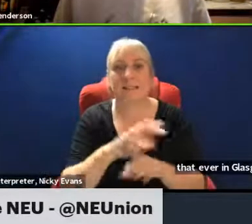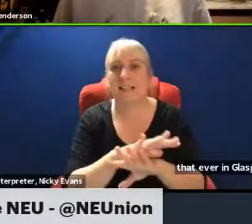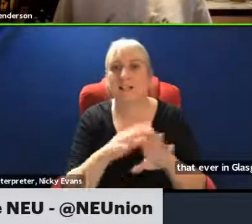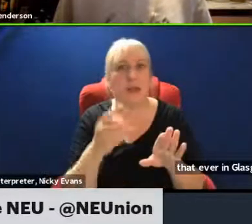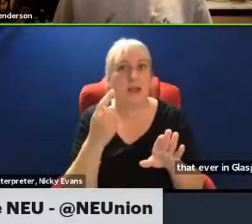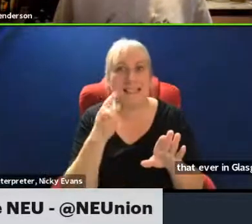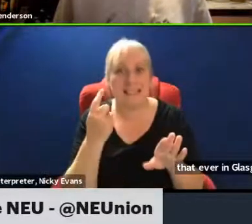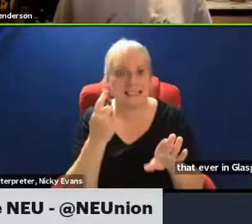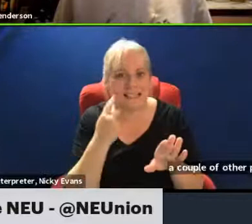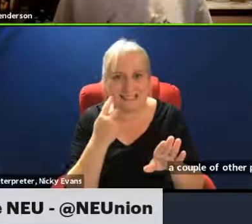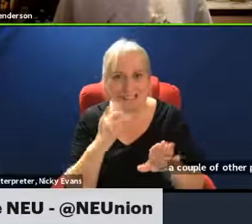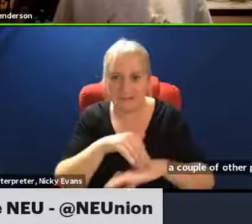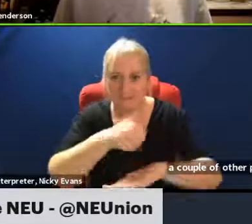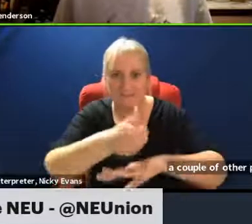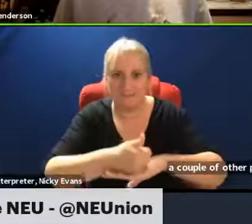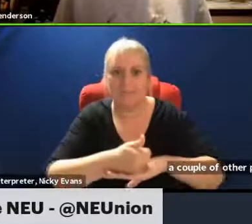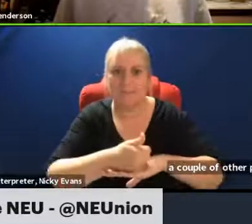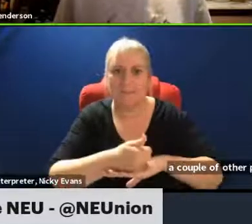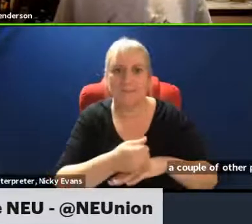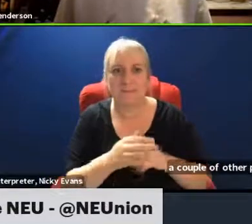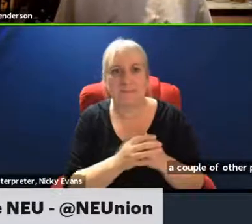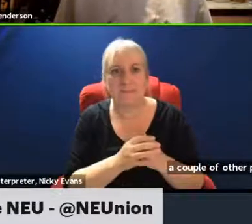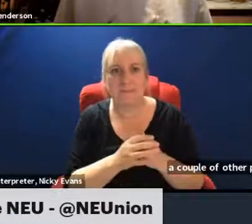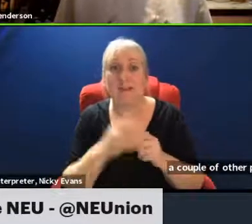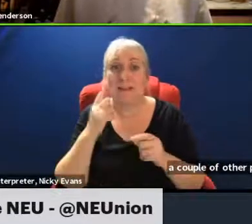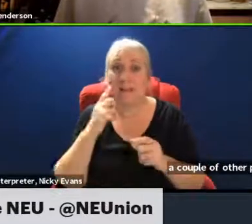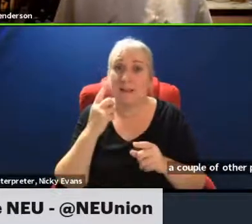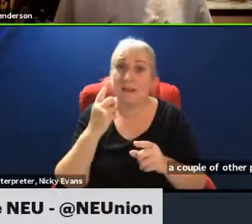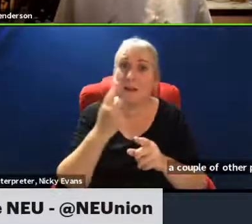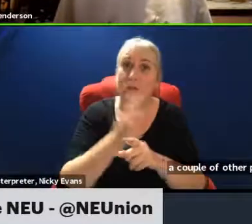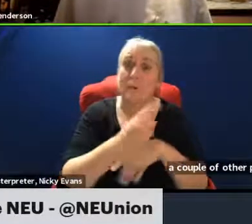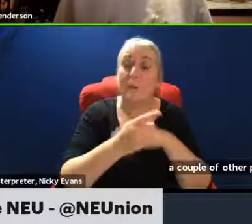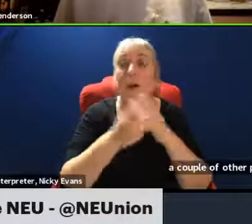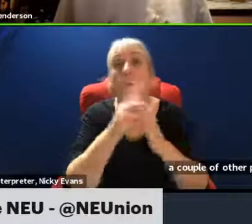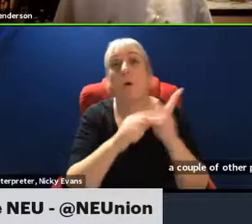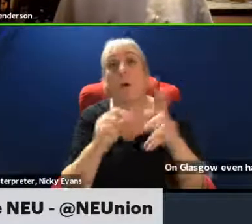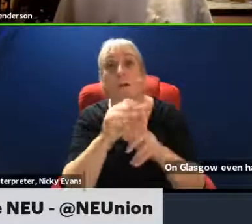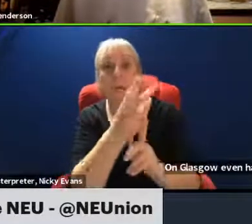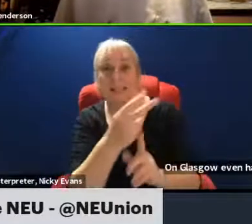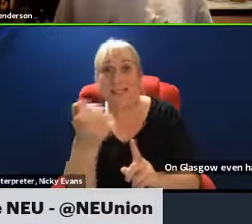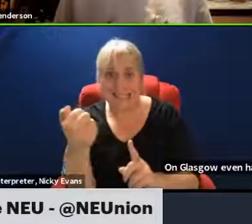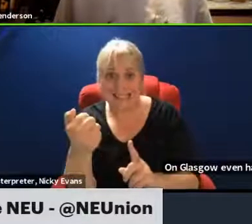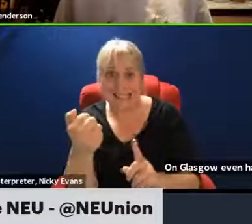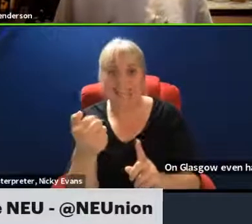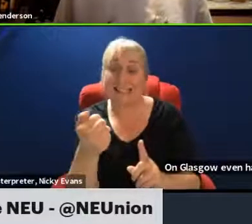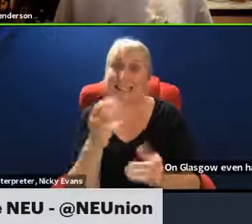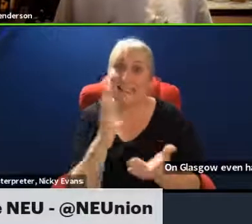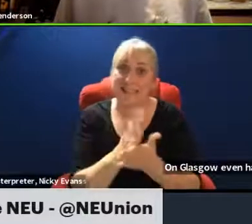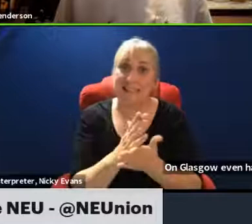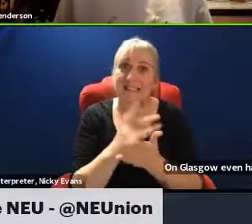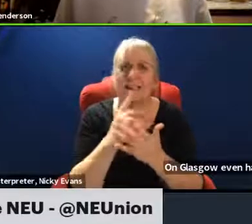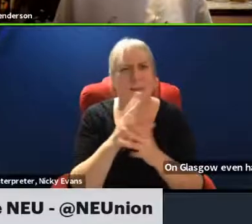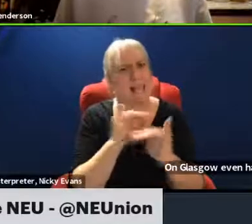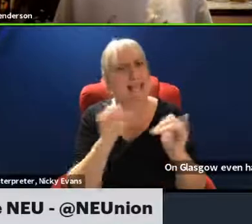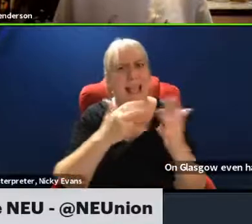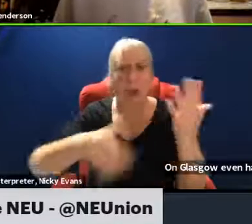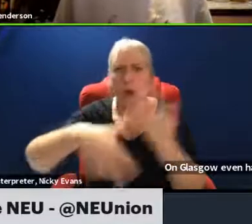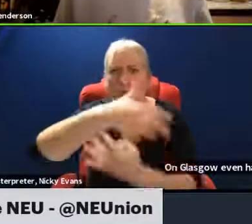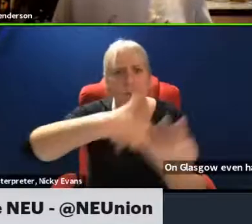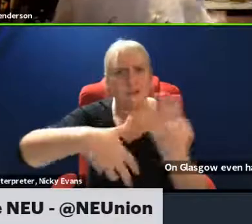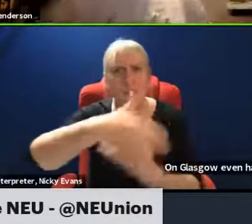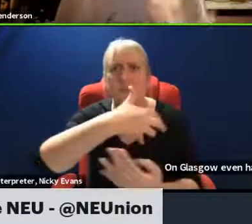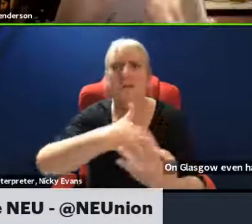case. And yeah, and I guess talking a bit about COP26 here, it is certainly been a bit of chaos currently